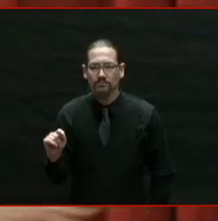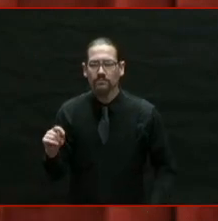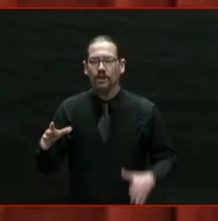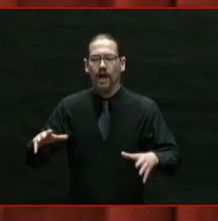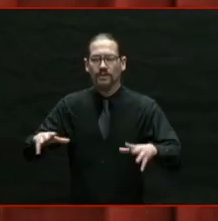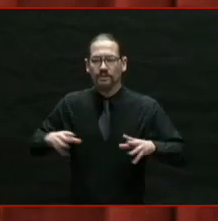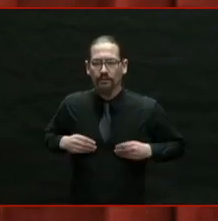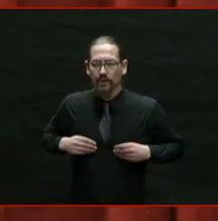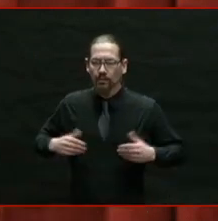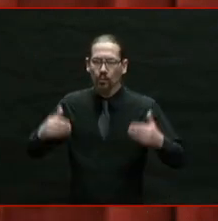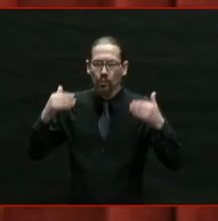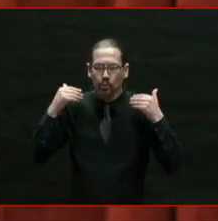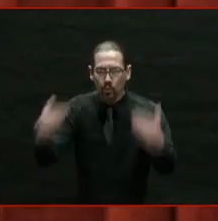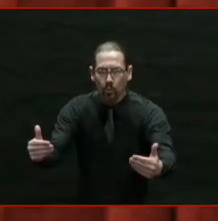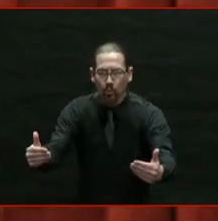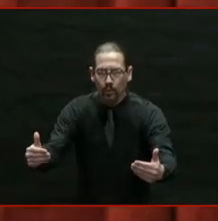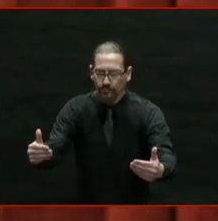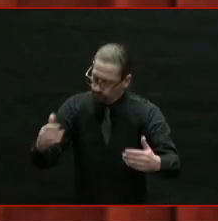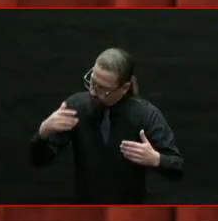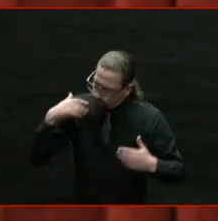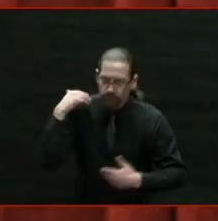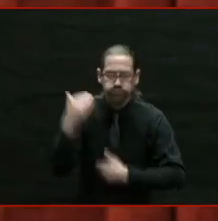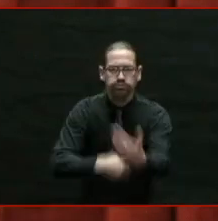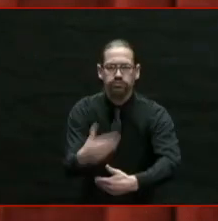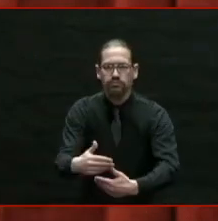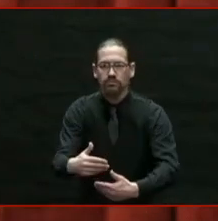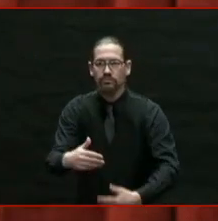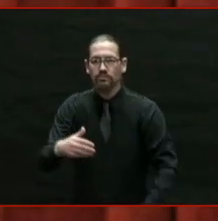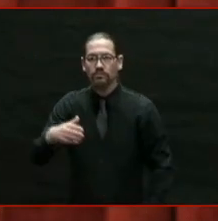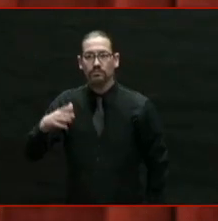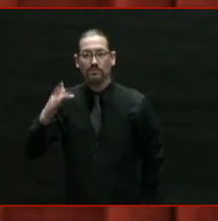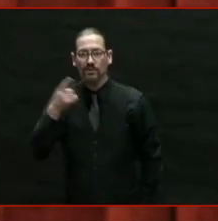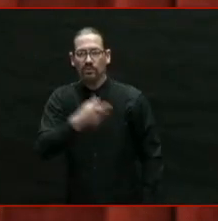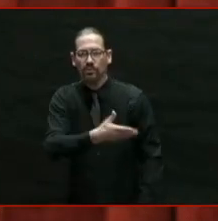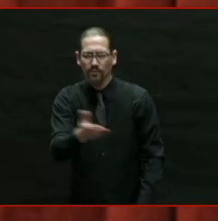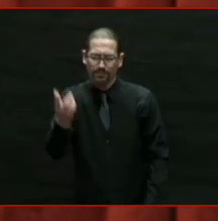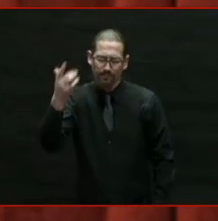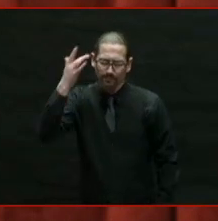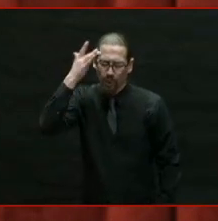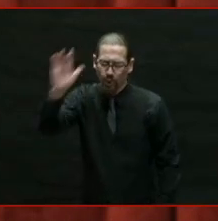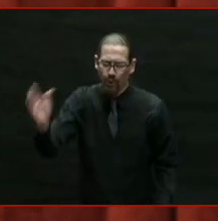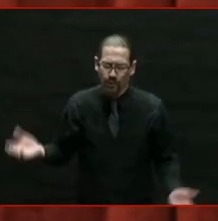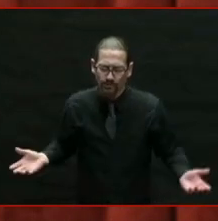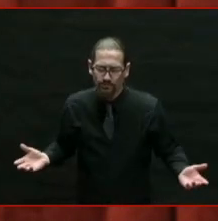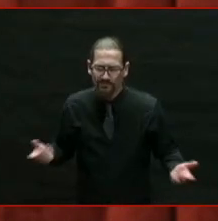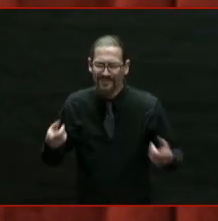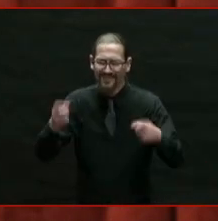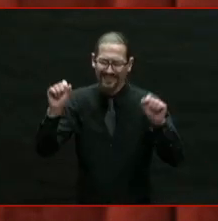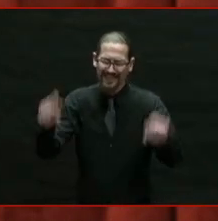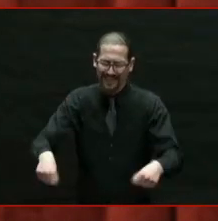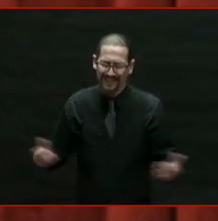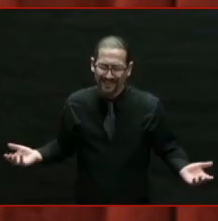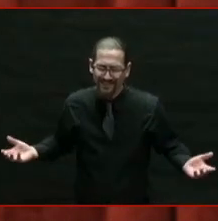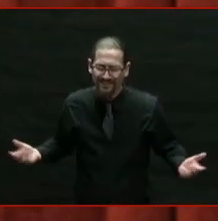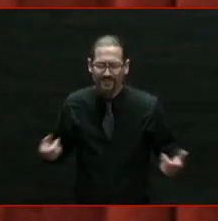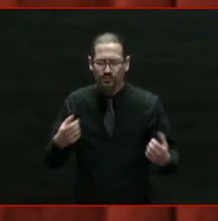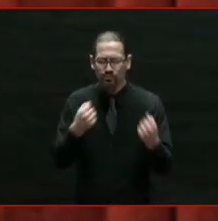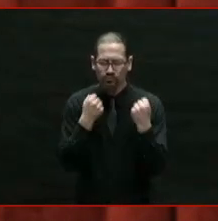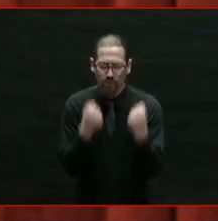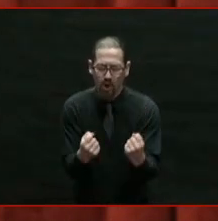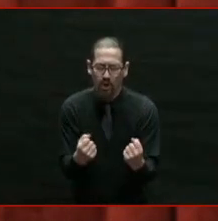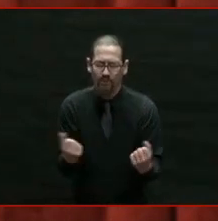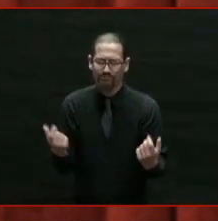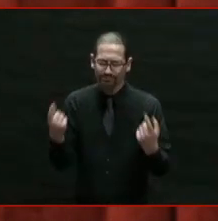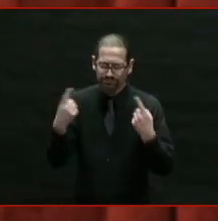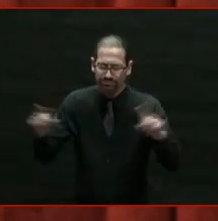Because know this, you are smart, you are capable, you are strong, you can be